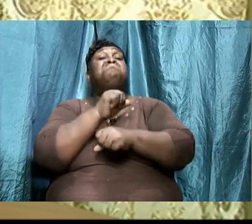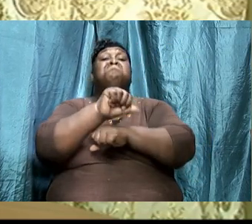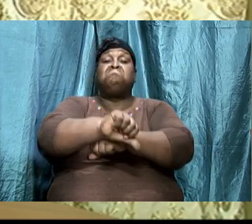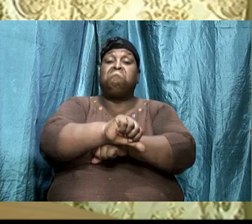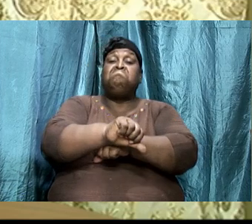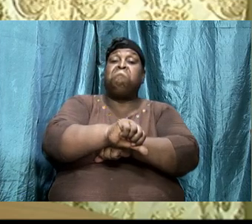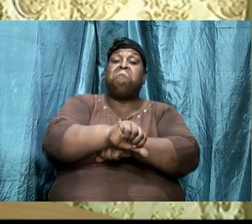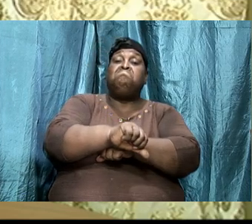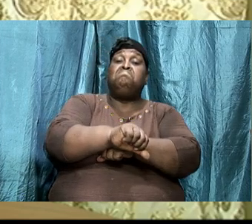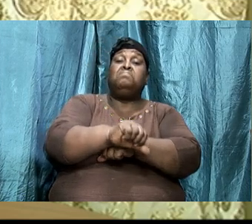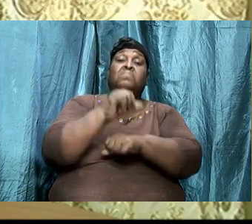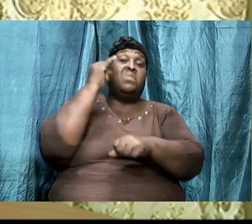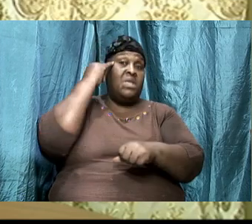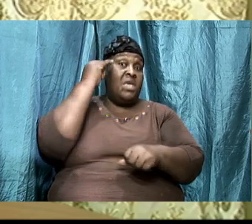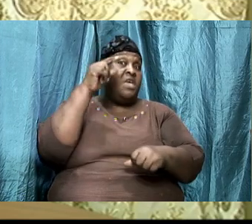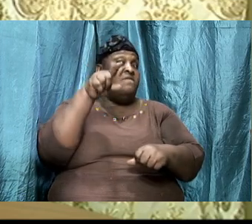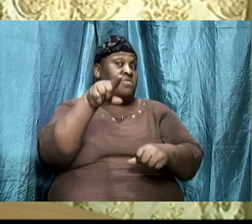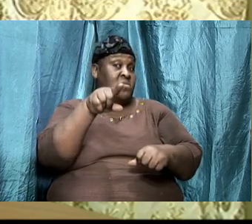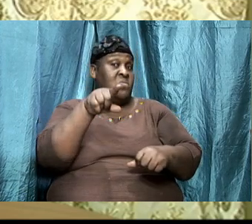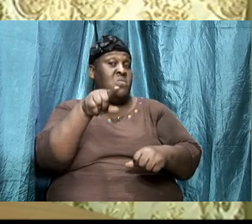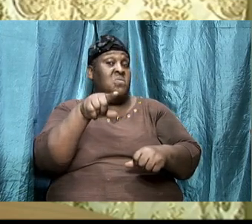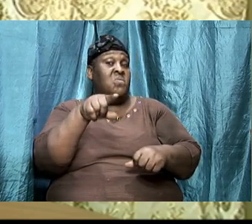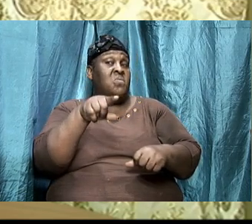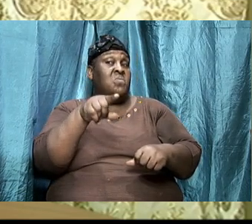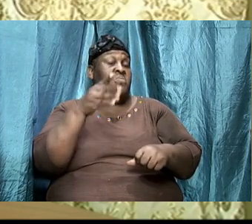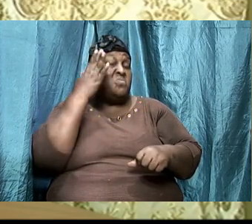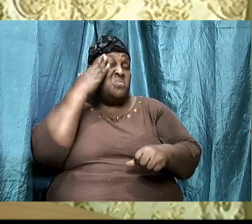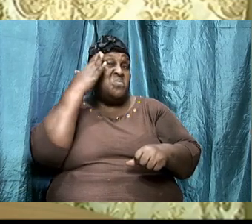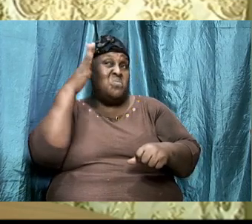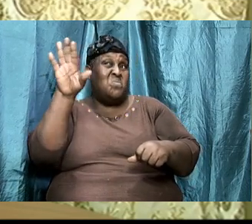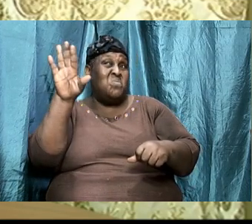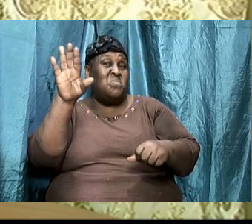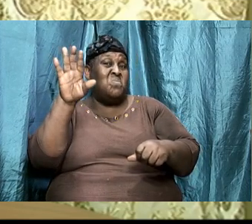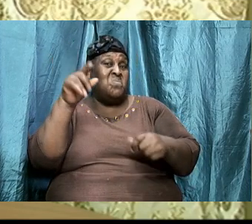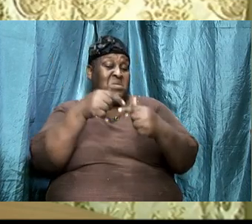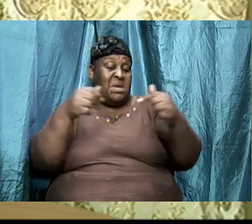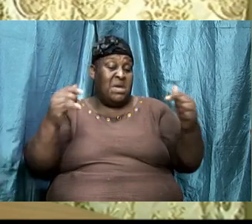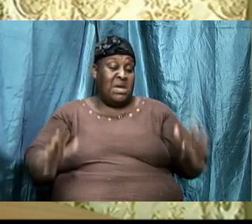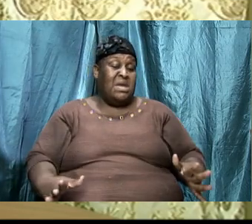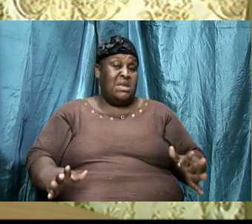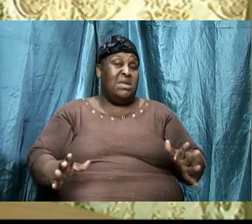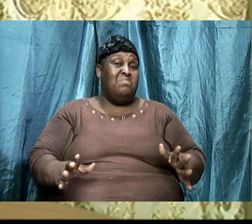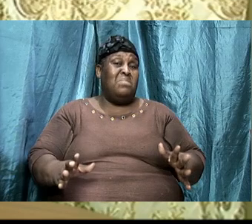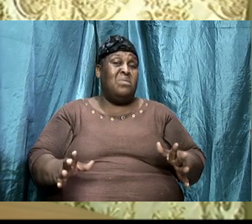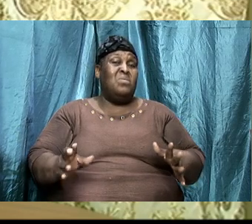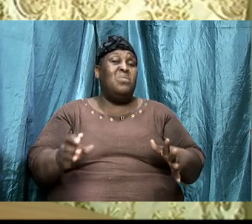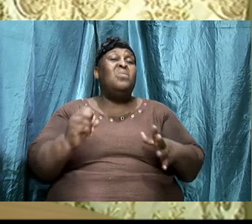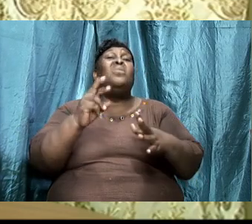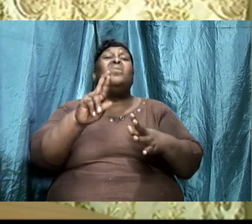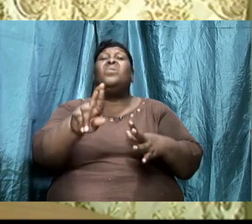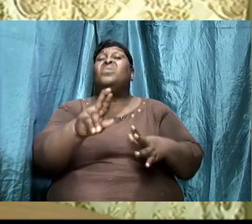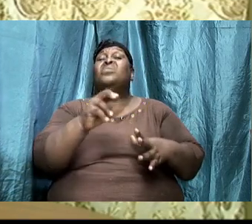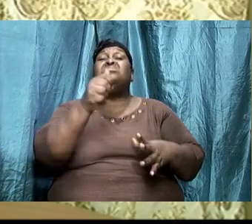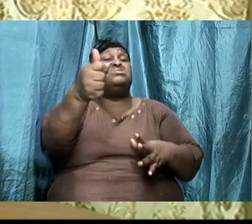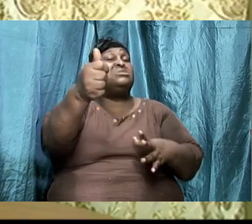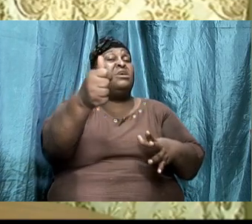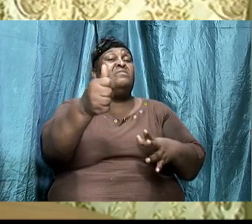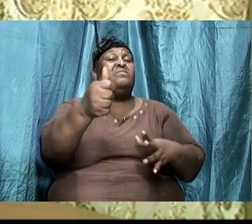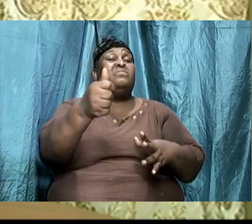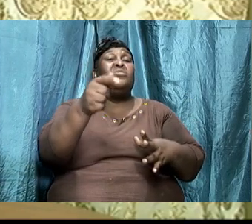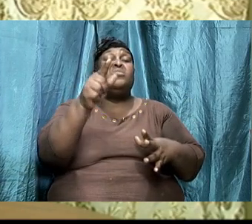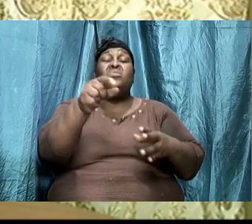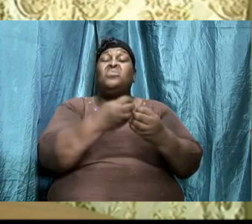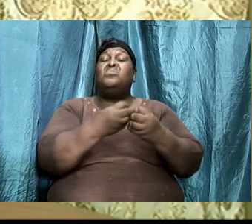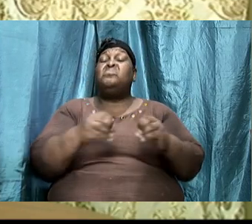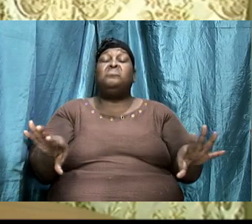If you know neither the enemy nor yourself, you will lose every battle.